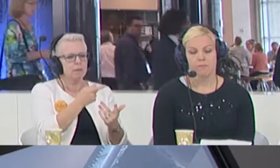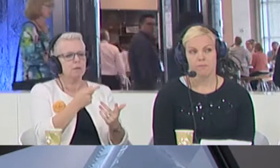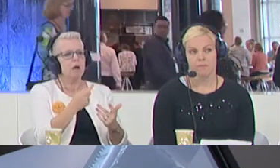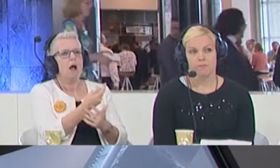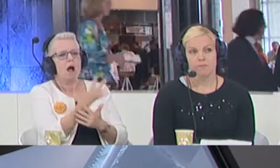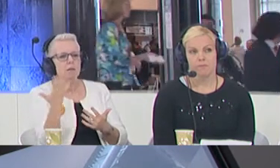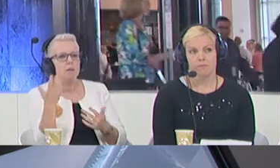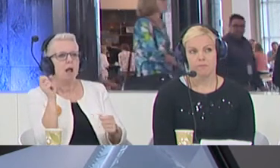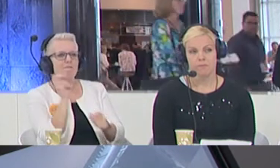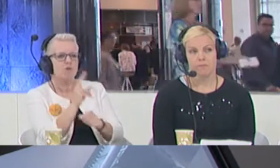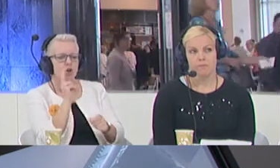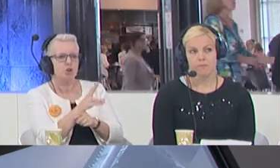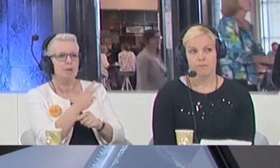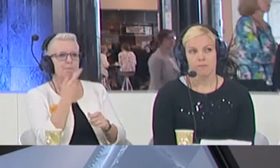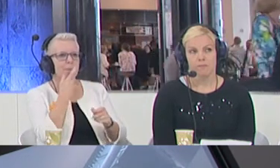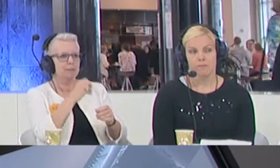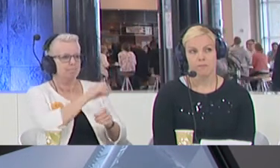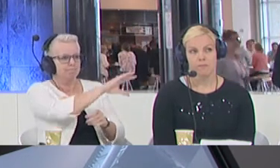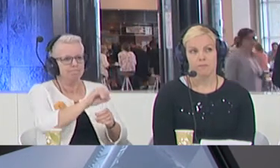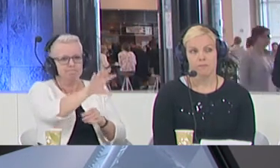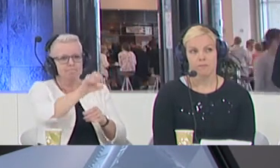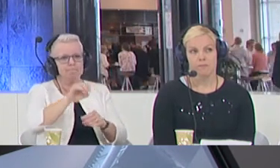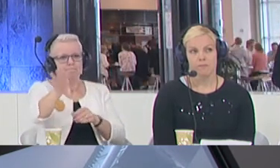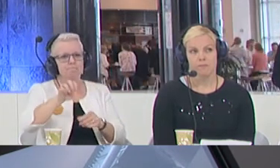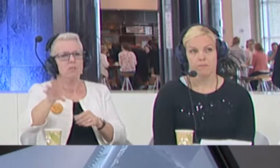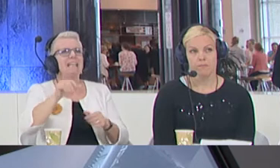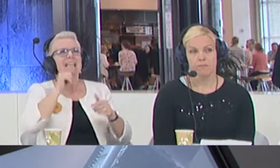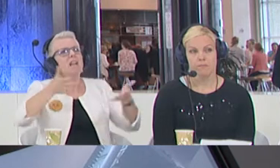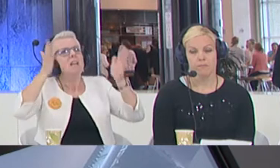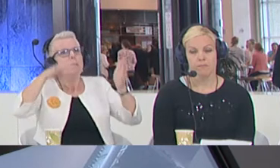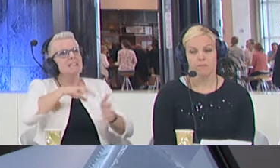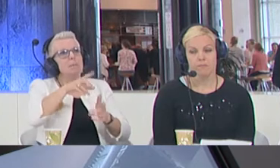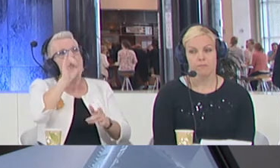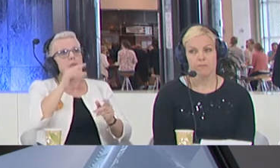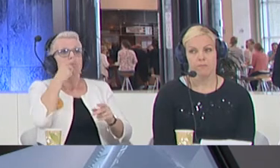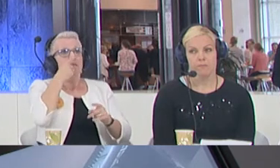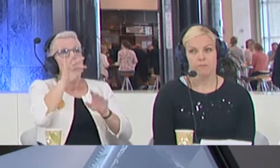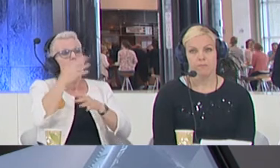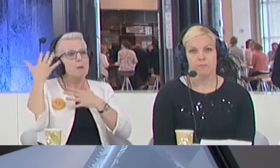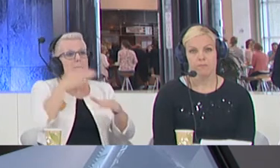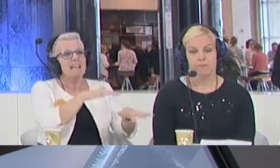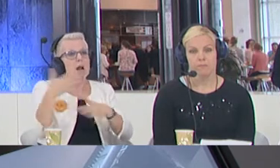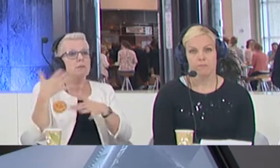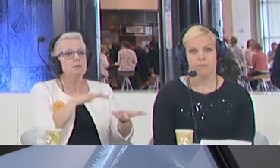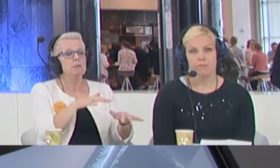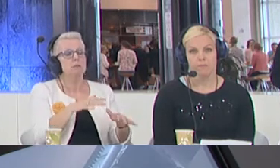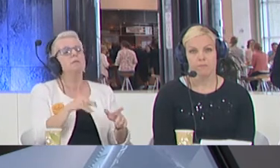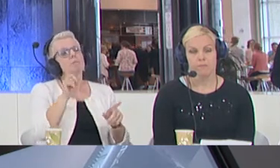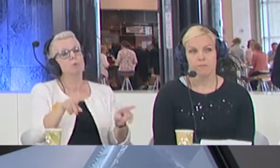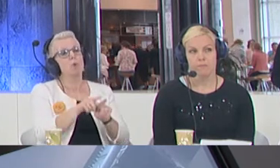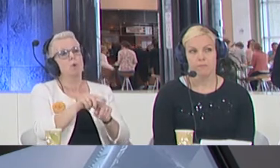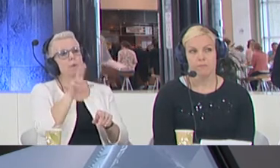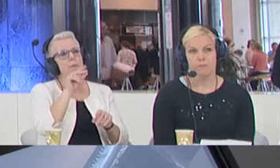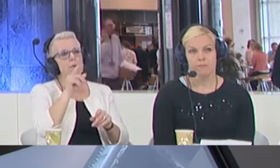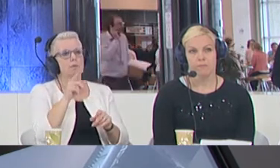numbers of refugees. It is not a dramatic situation. But of course, when we talk about migration, on one hand, we have to talk